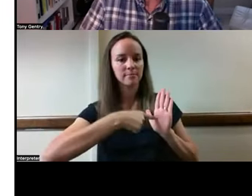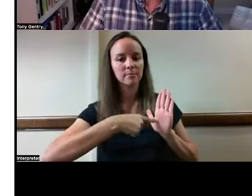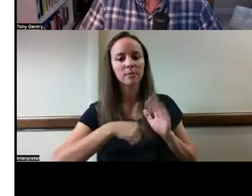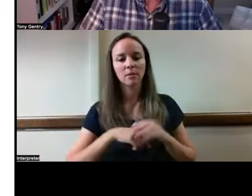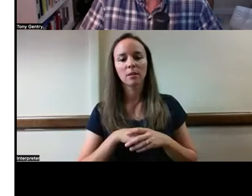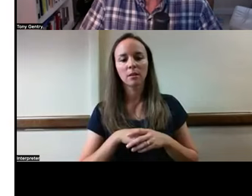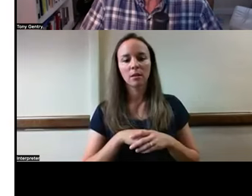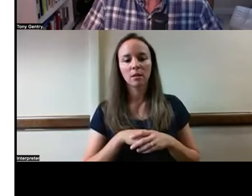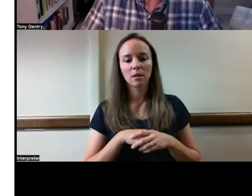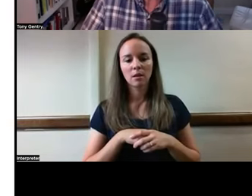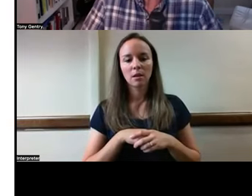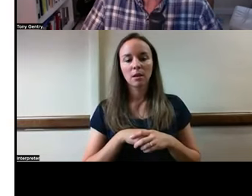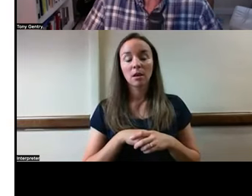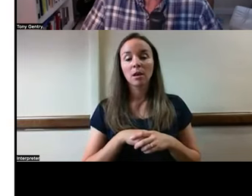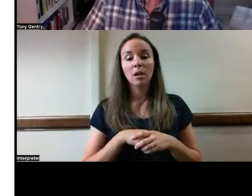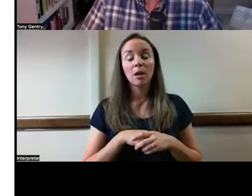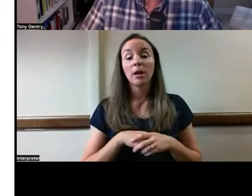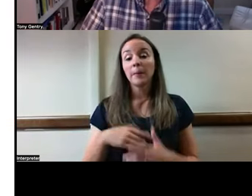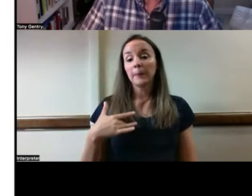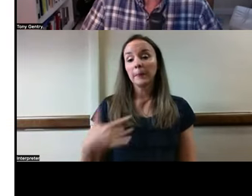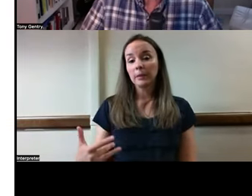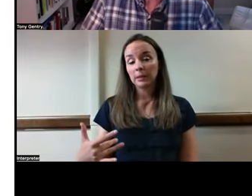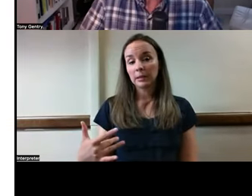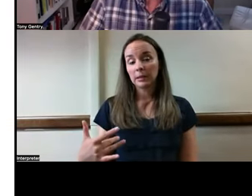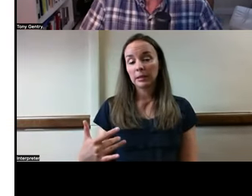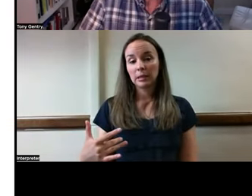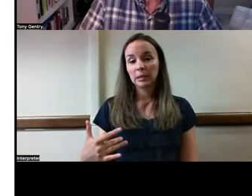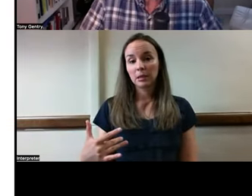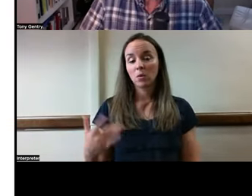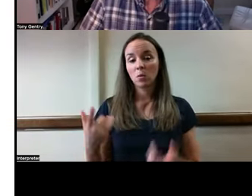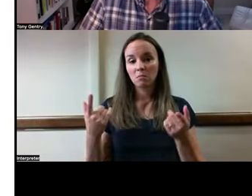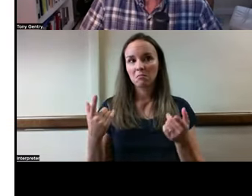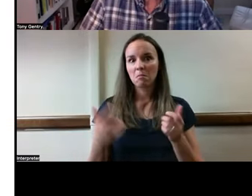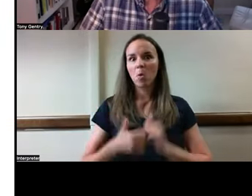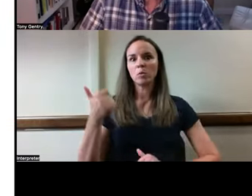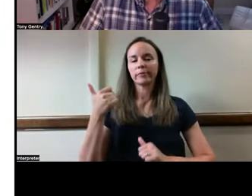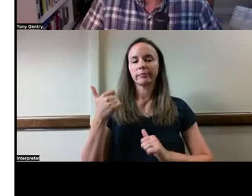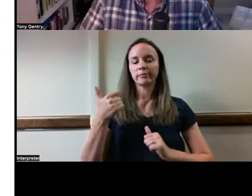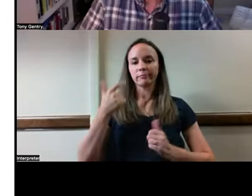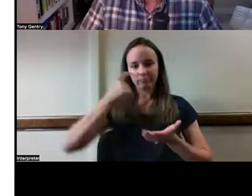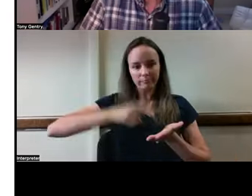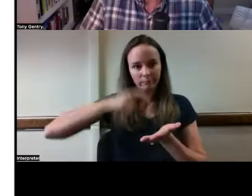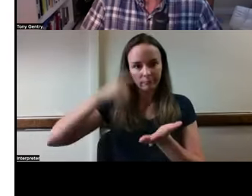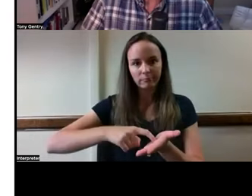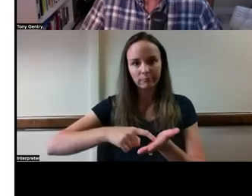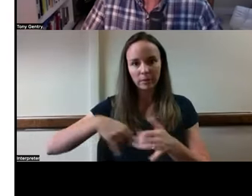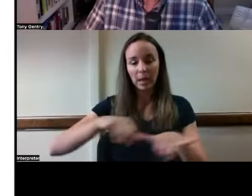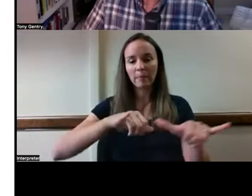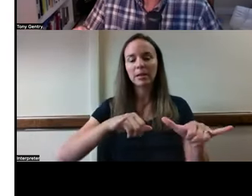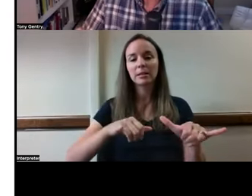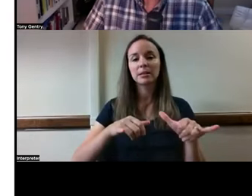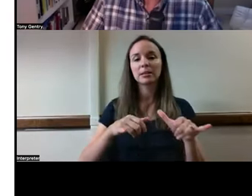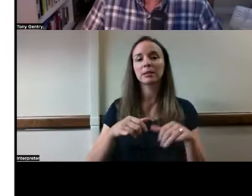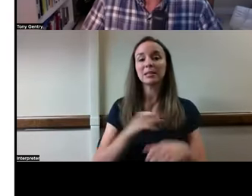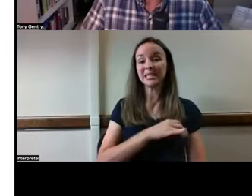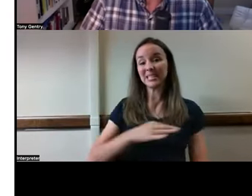claim that is most often listed is developing a personal